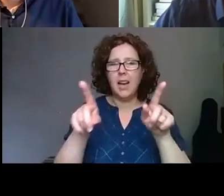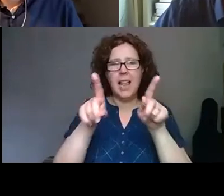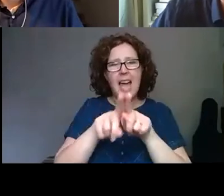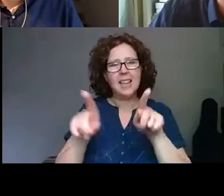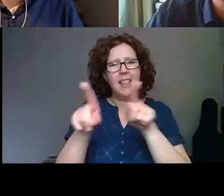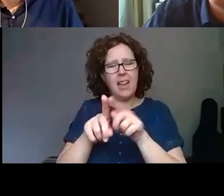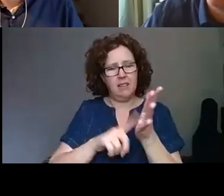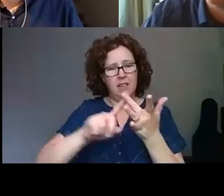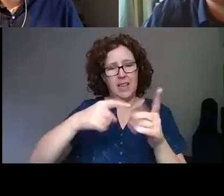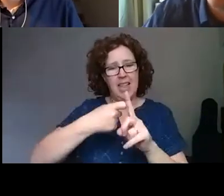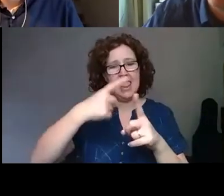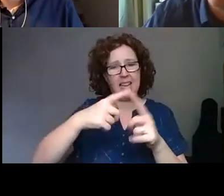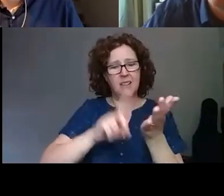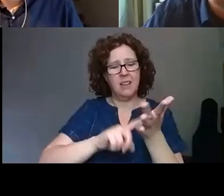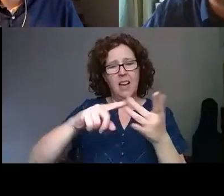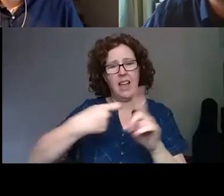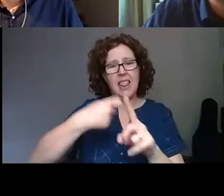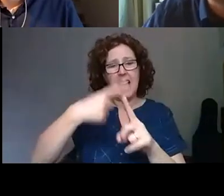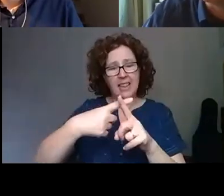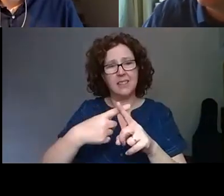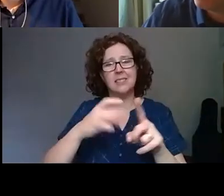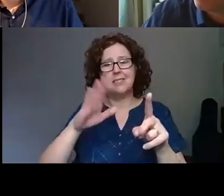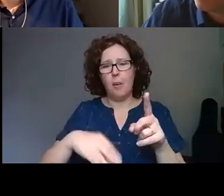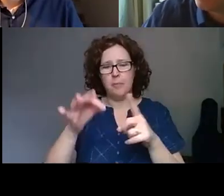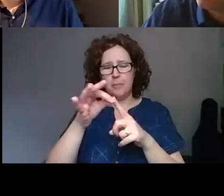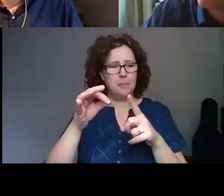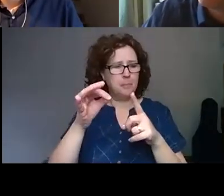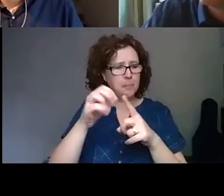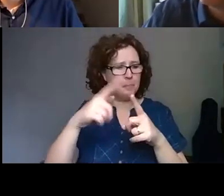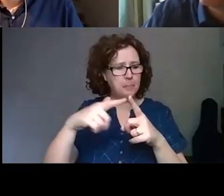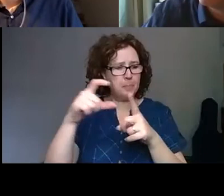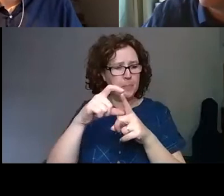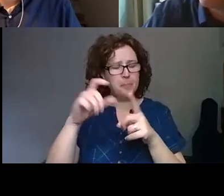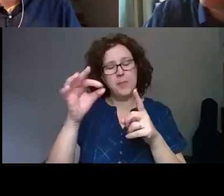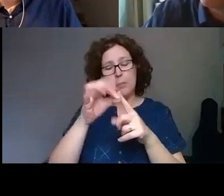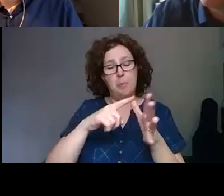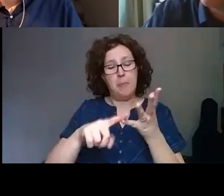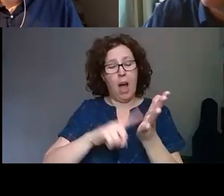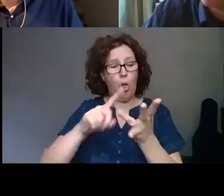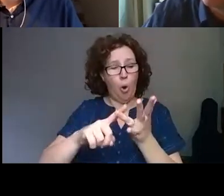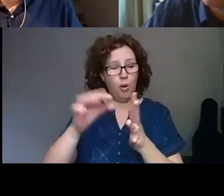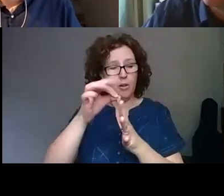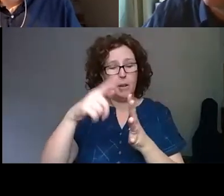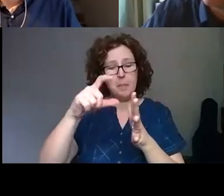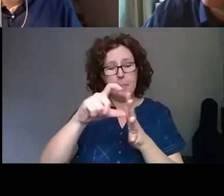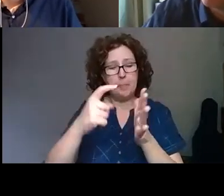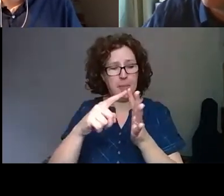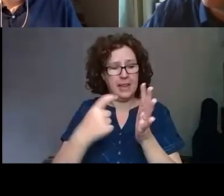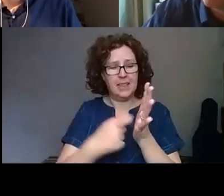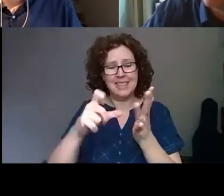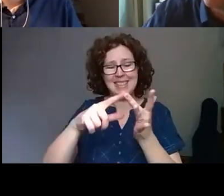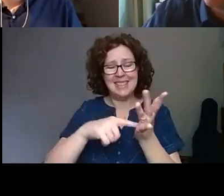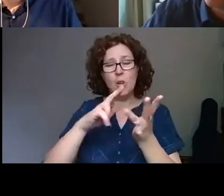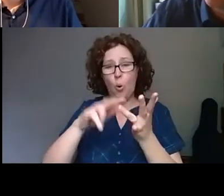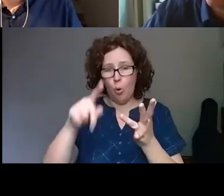by Paolo Pedercini at Mole Industria, who is working with video games. And it was this, for example, inspired